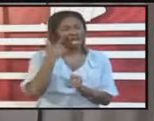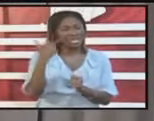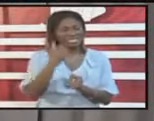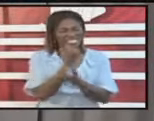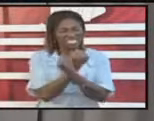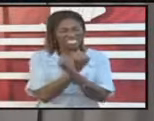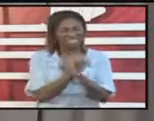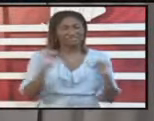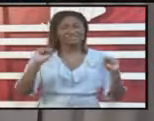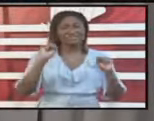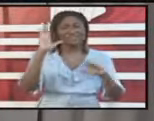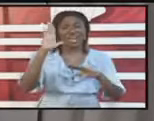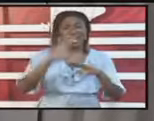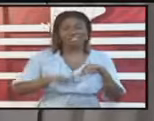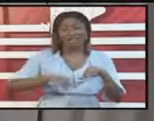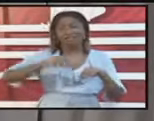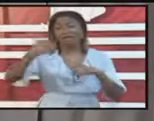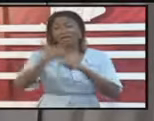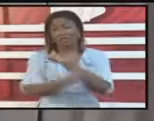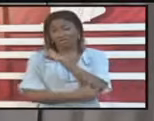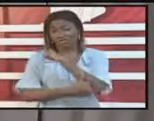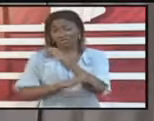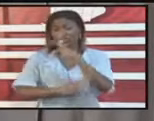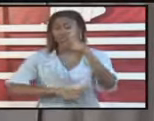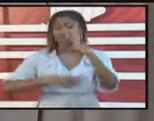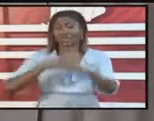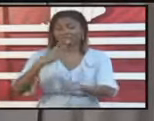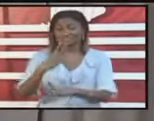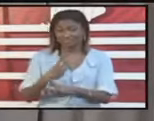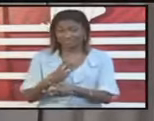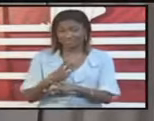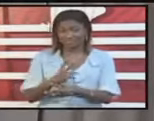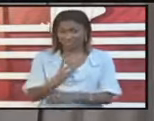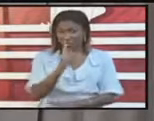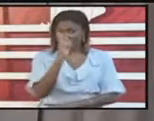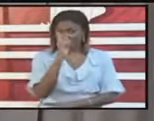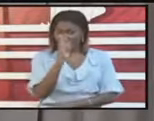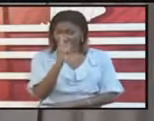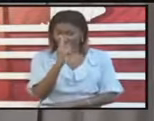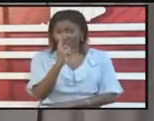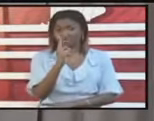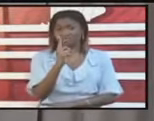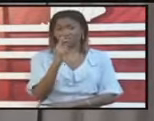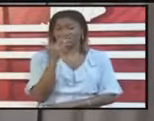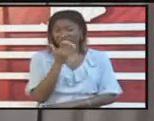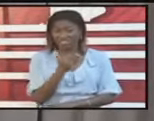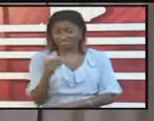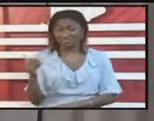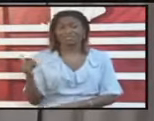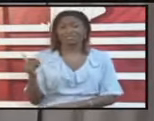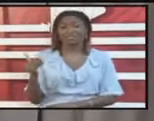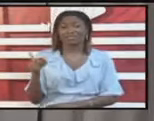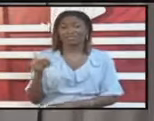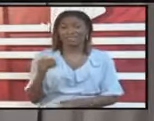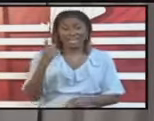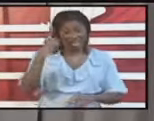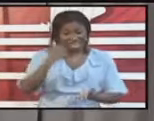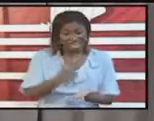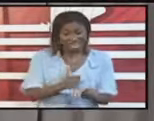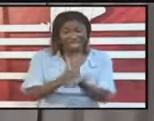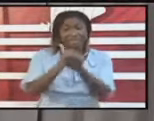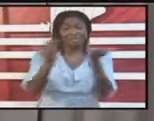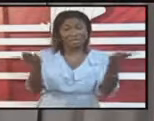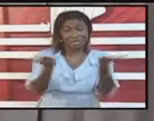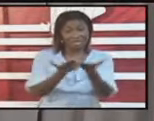than many other jurisdictions in the world. The only thing that maintains this and allows us the population in Trinidad and